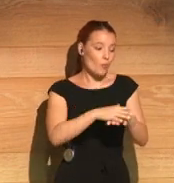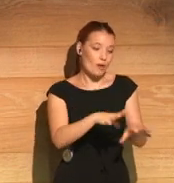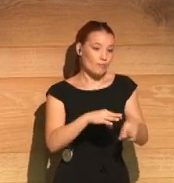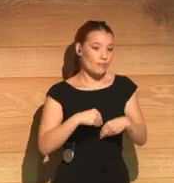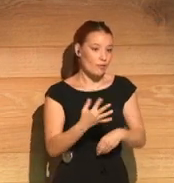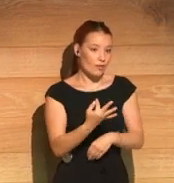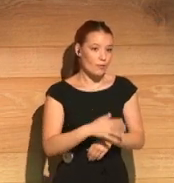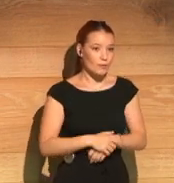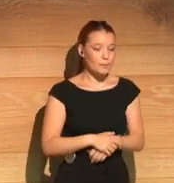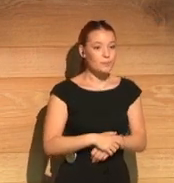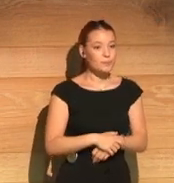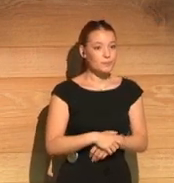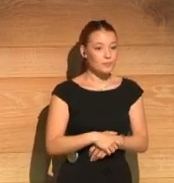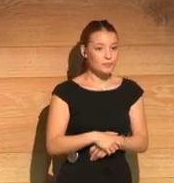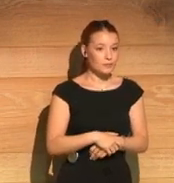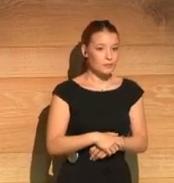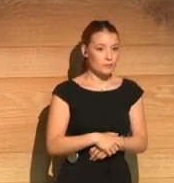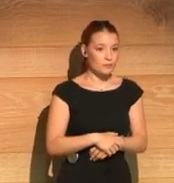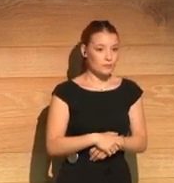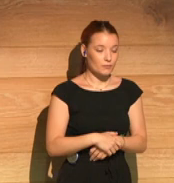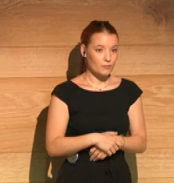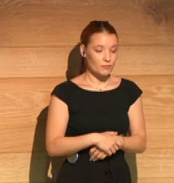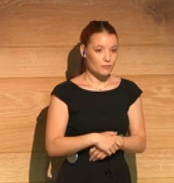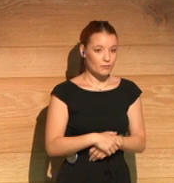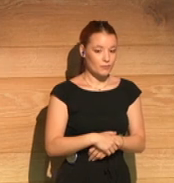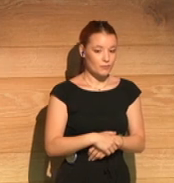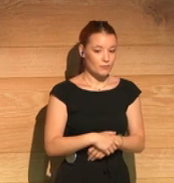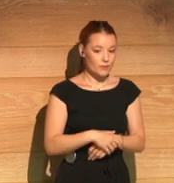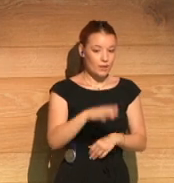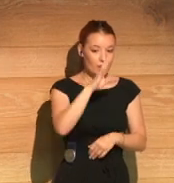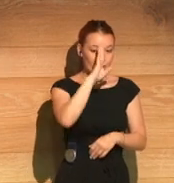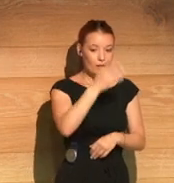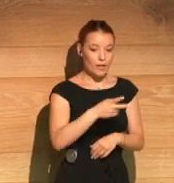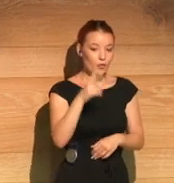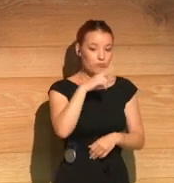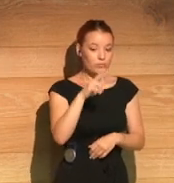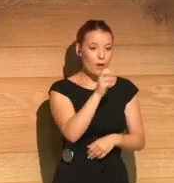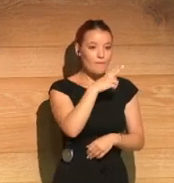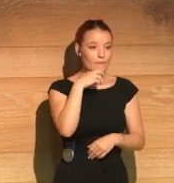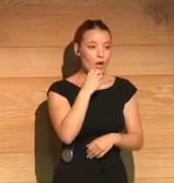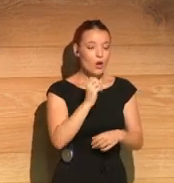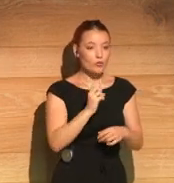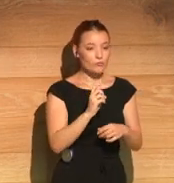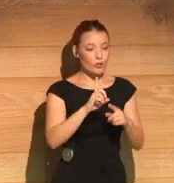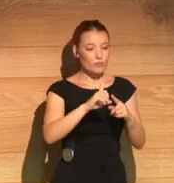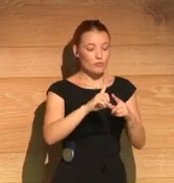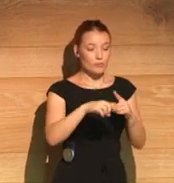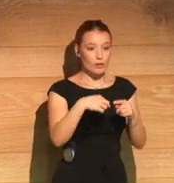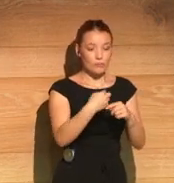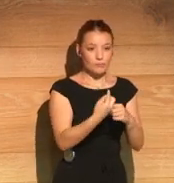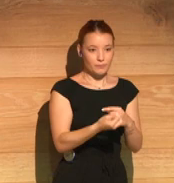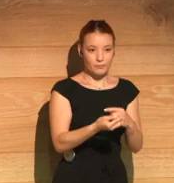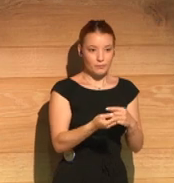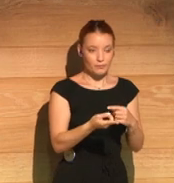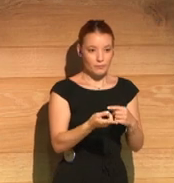Attraction was considered an added value, but never a prior requirement. And then, there's another phase.